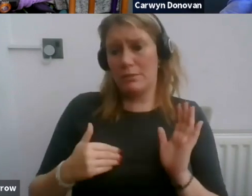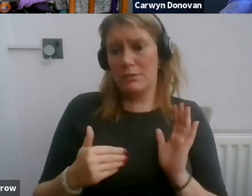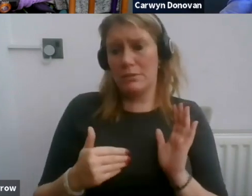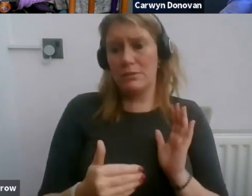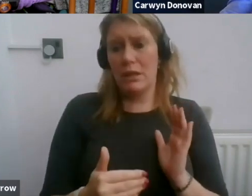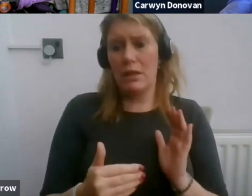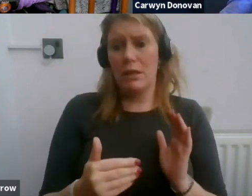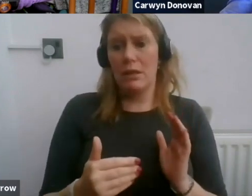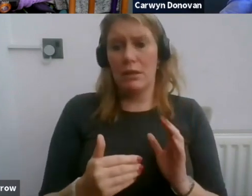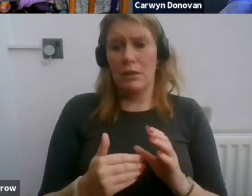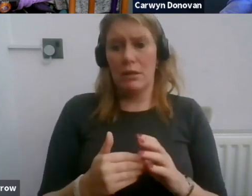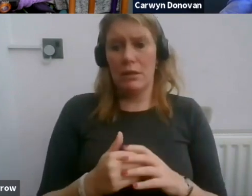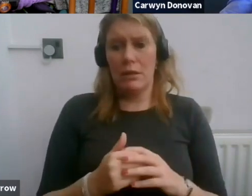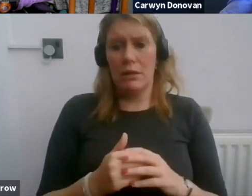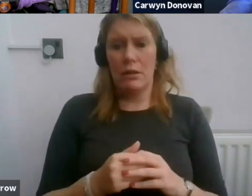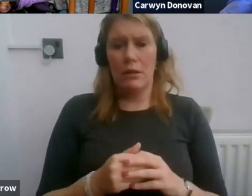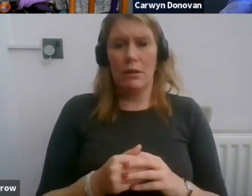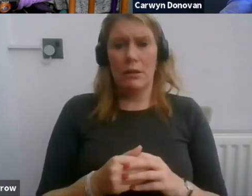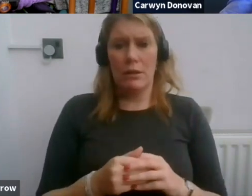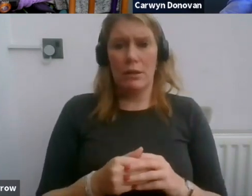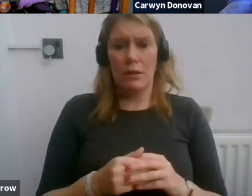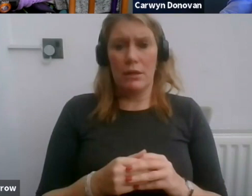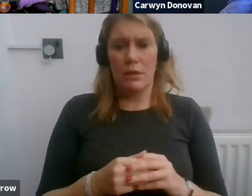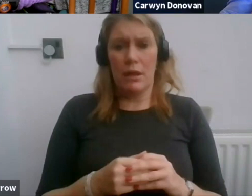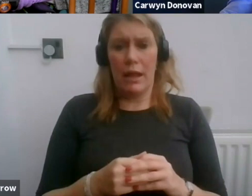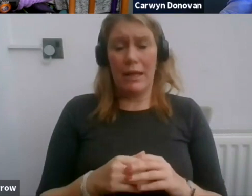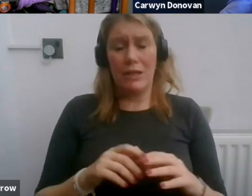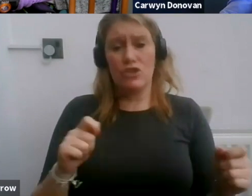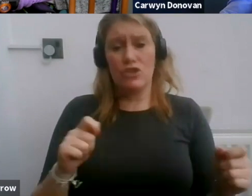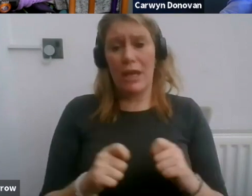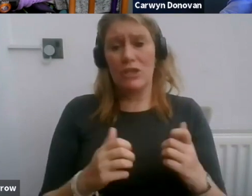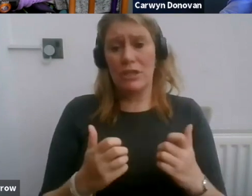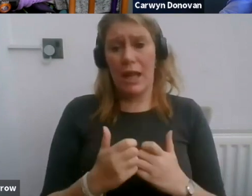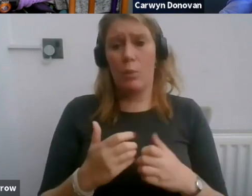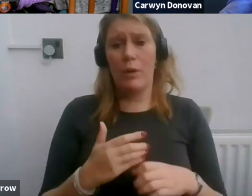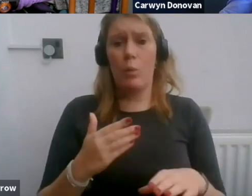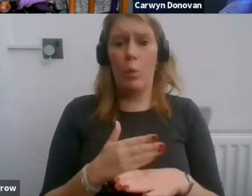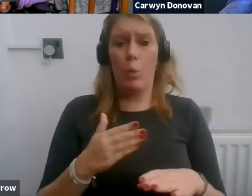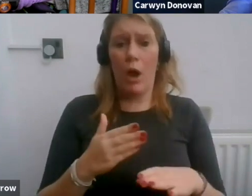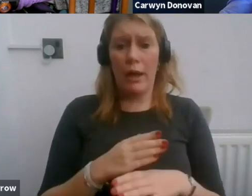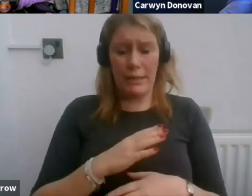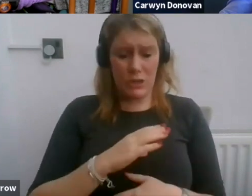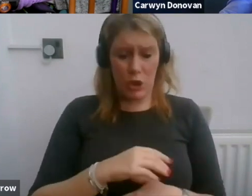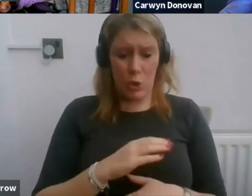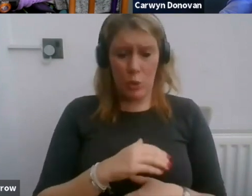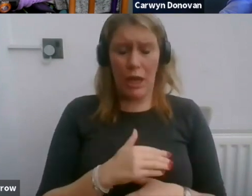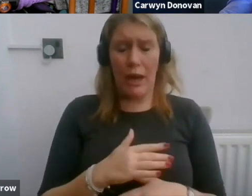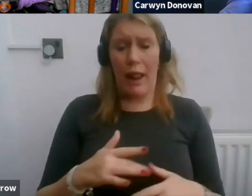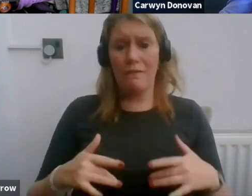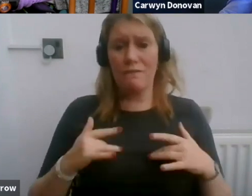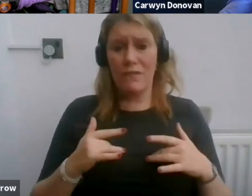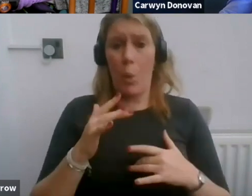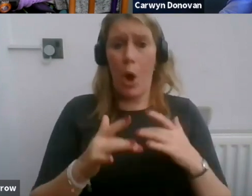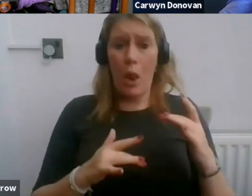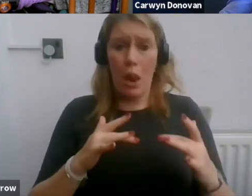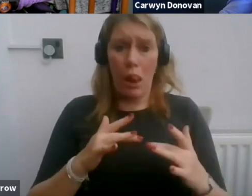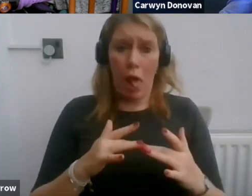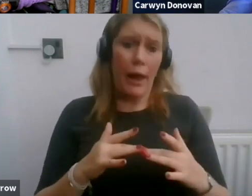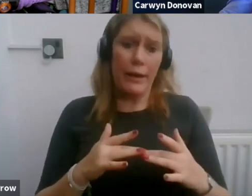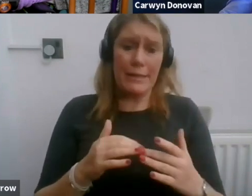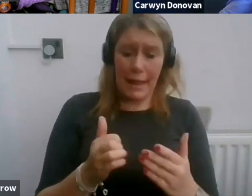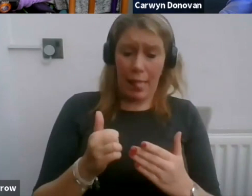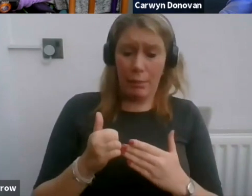definitely changed the way in which we've worked as a trades union. And for the better, I would say. It's